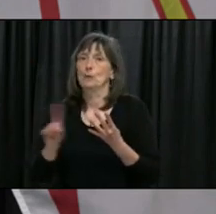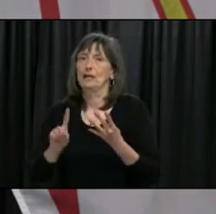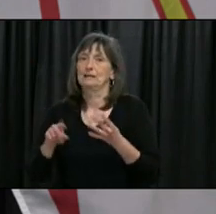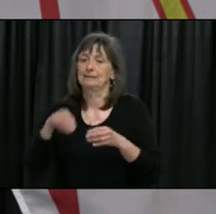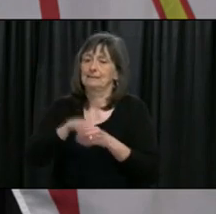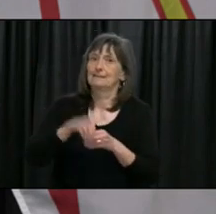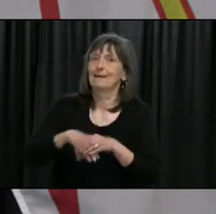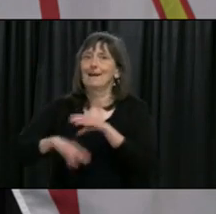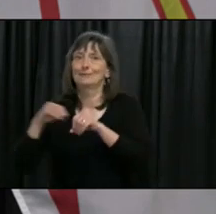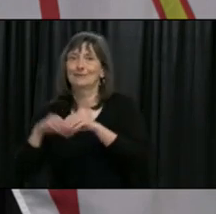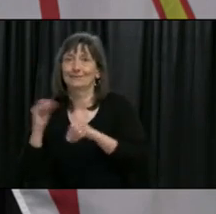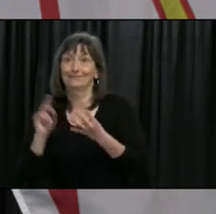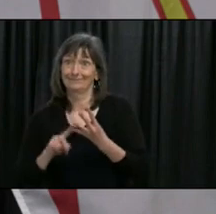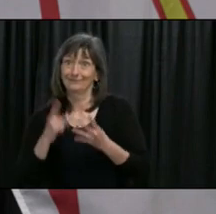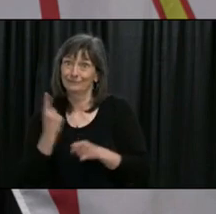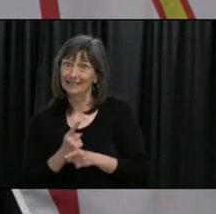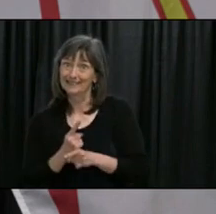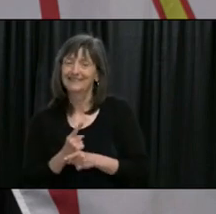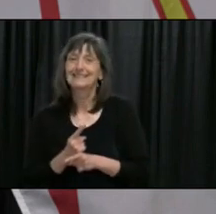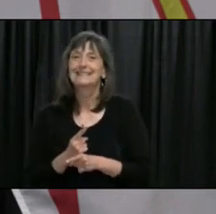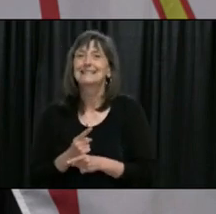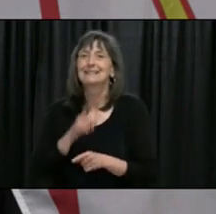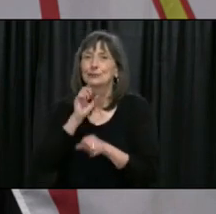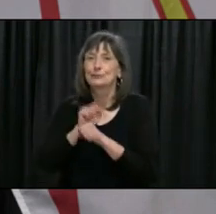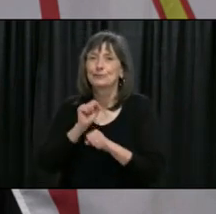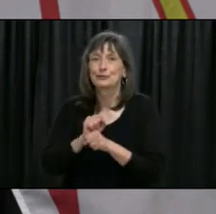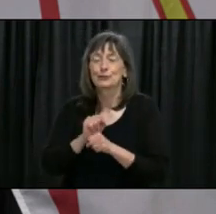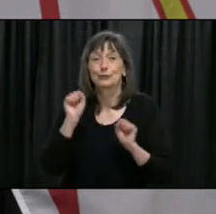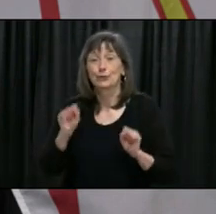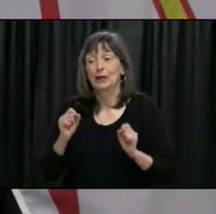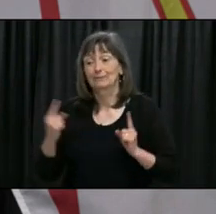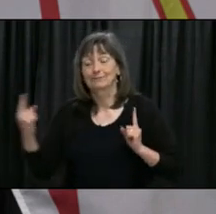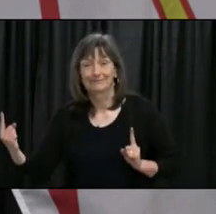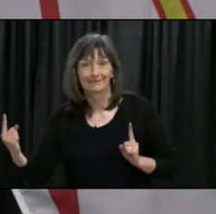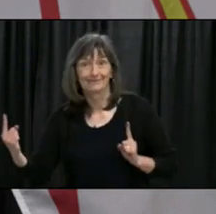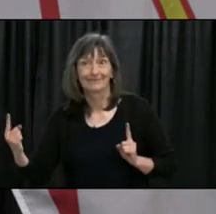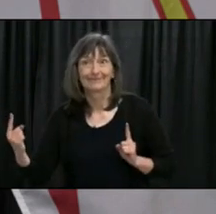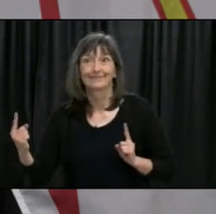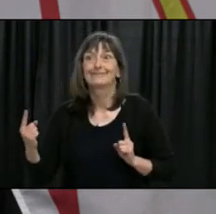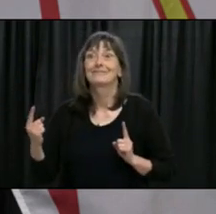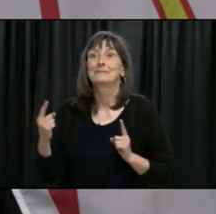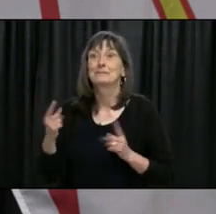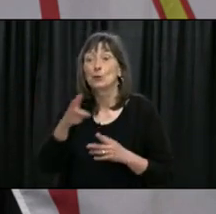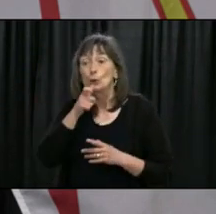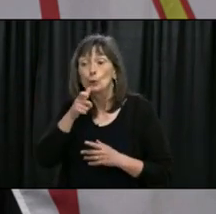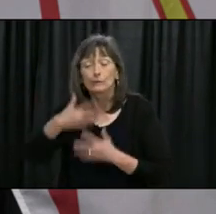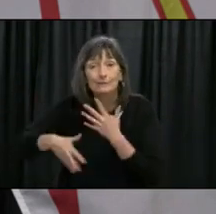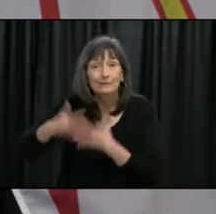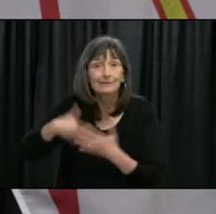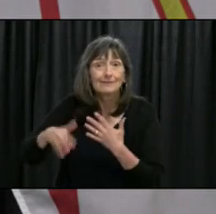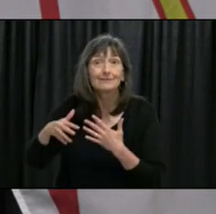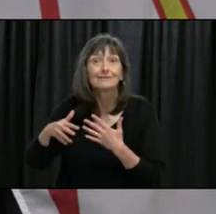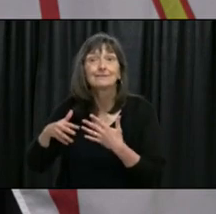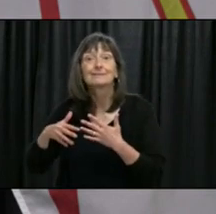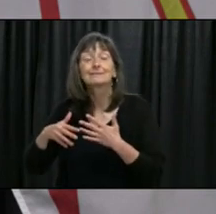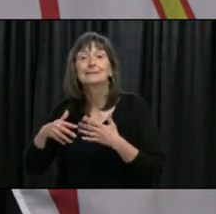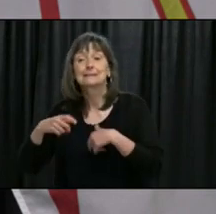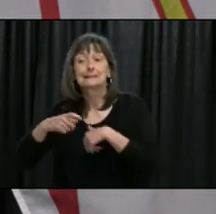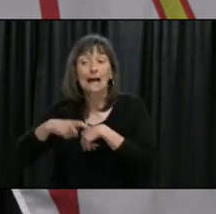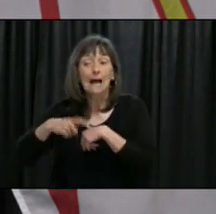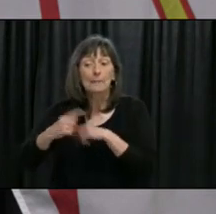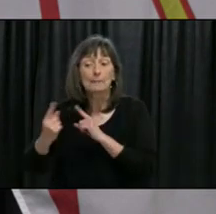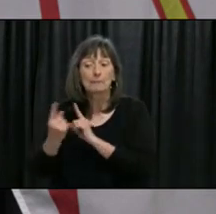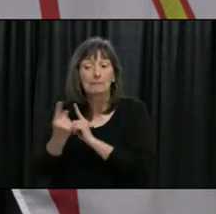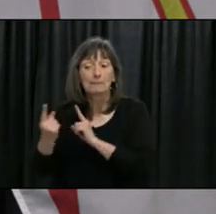with outside of your bubble enough space so that you can physically distance keep the amount of time that you're in contact with people outside of your